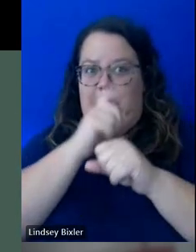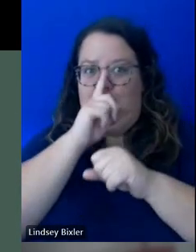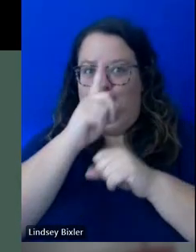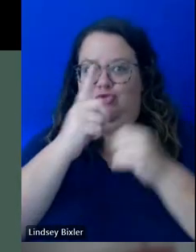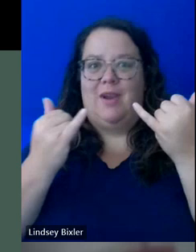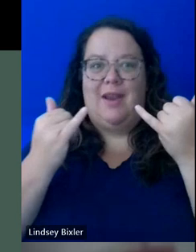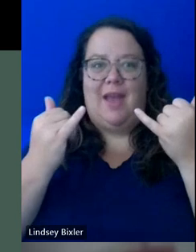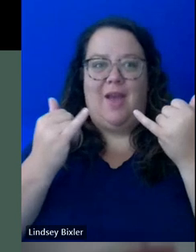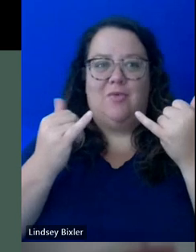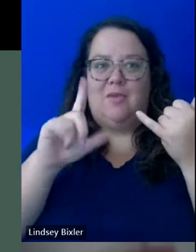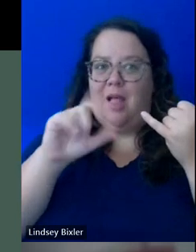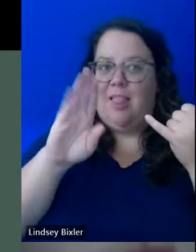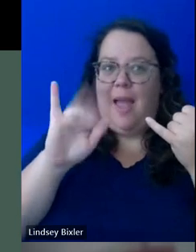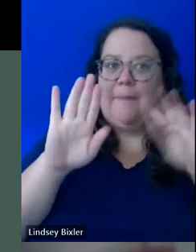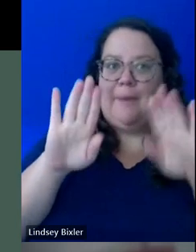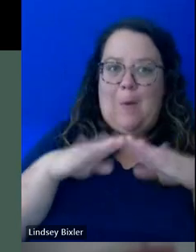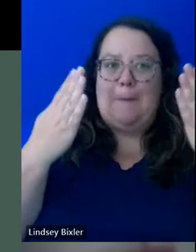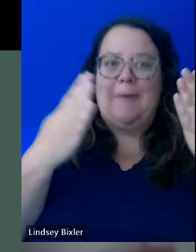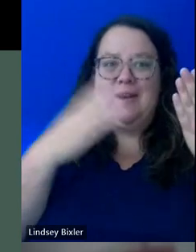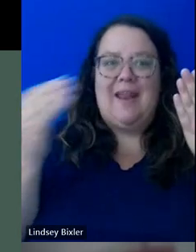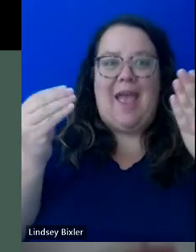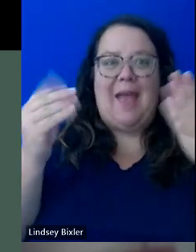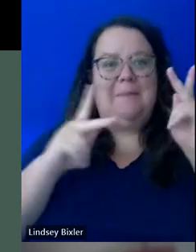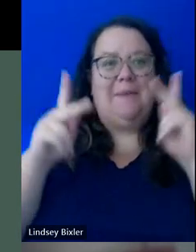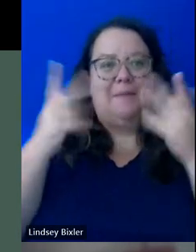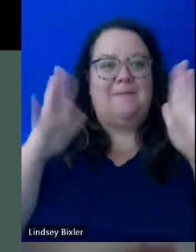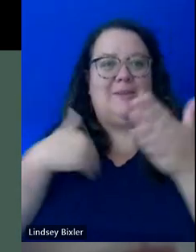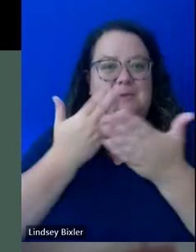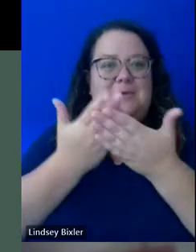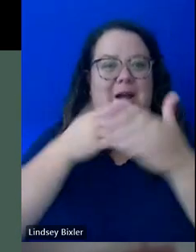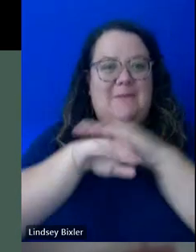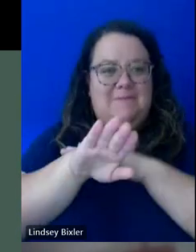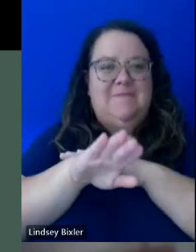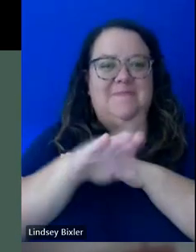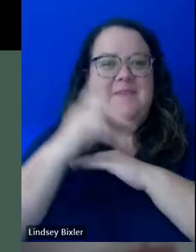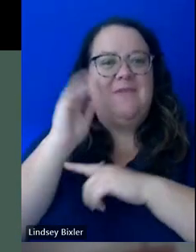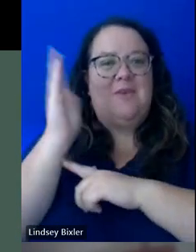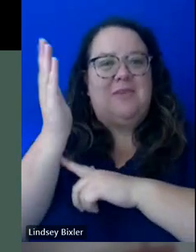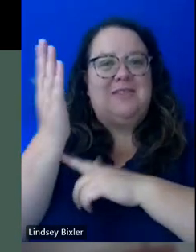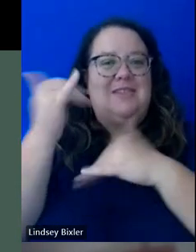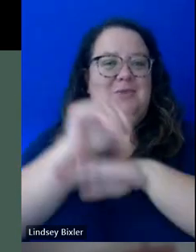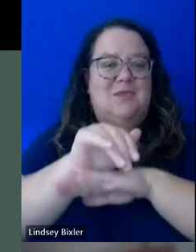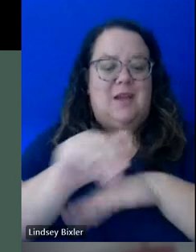the lobby is open and that guests have arrived for our presentation tonight.